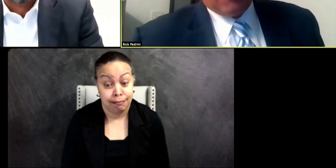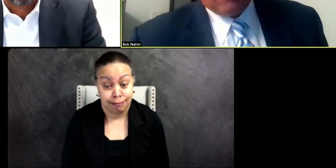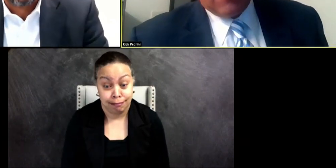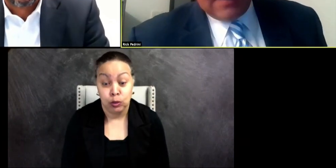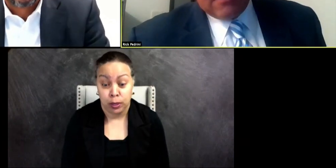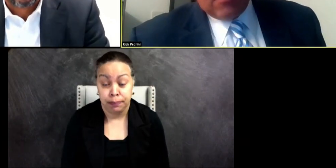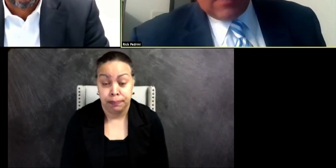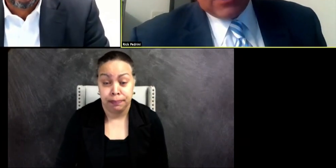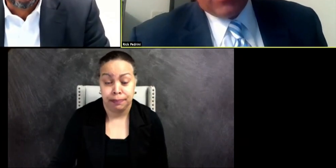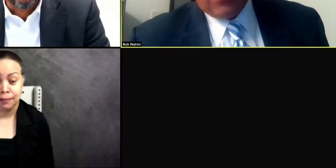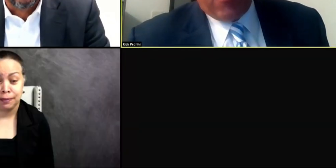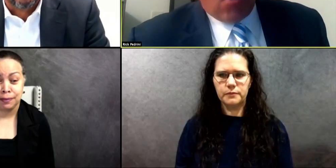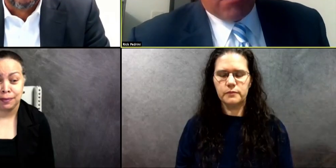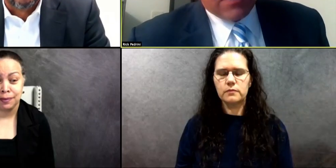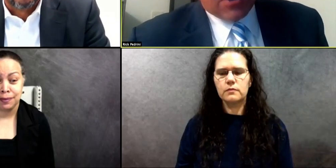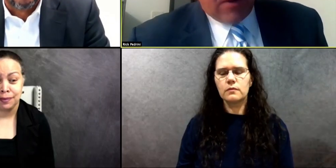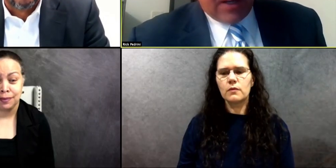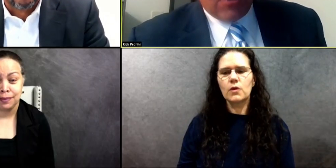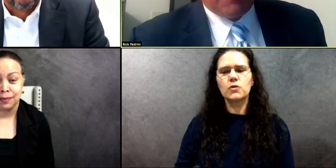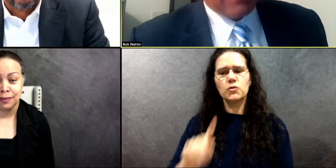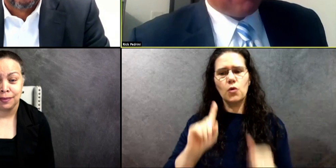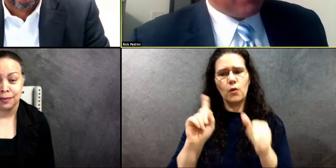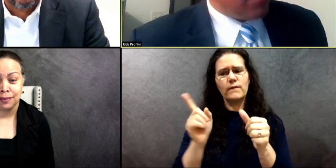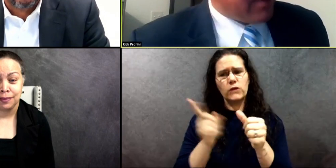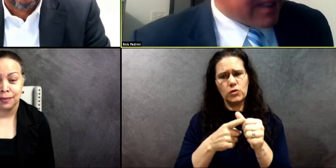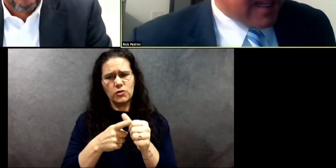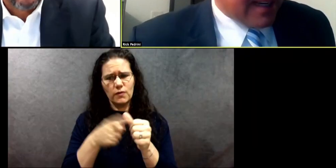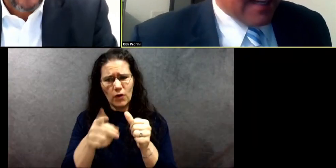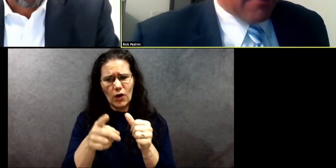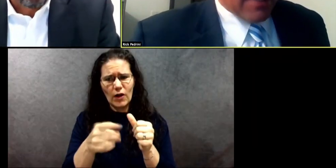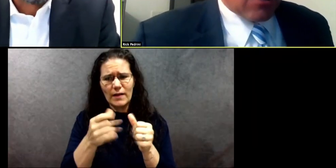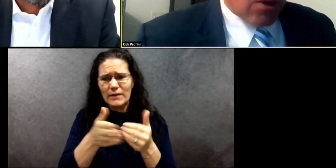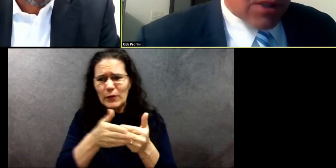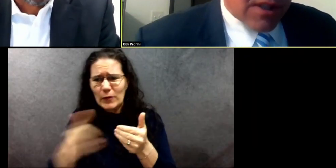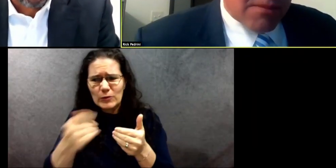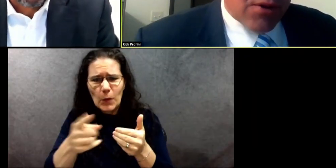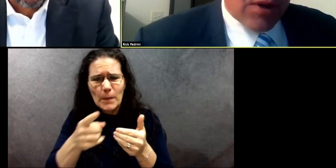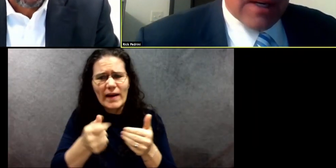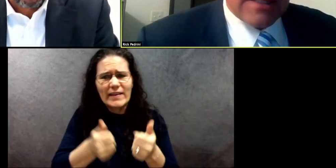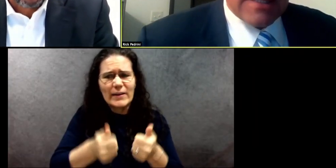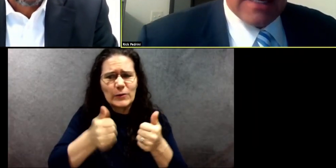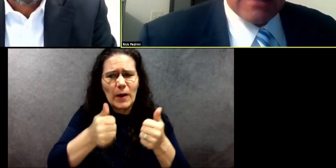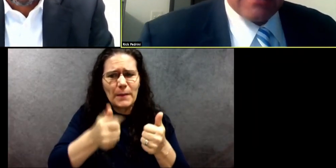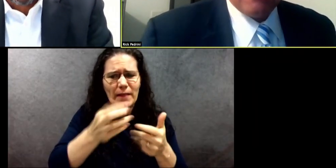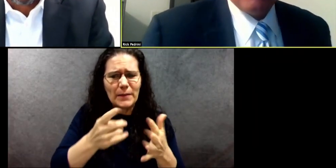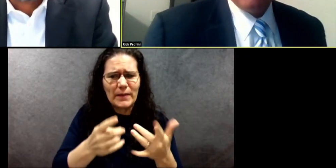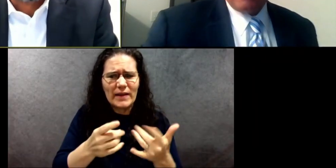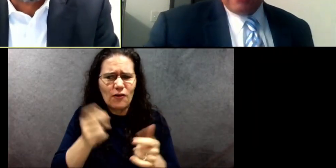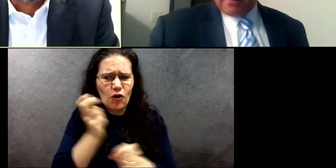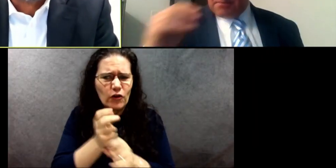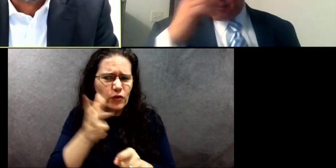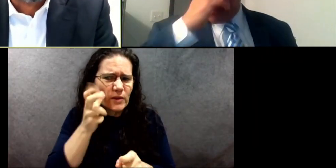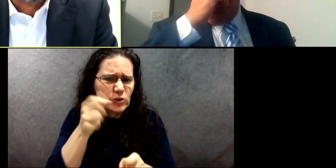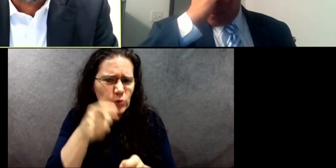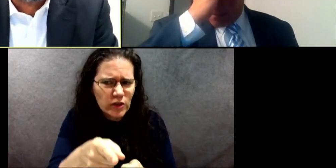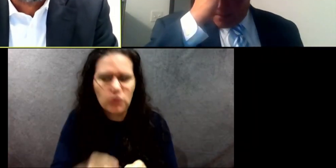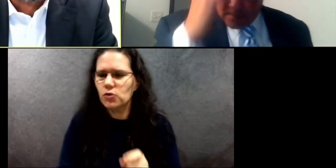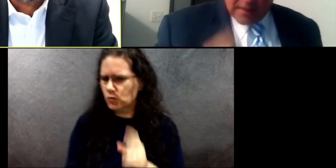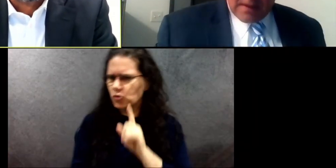First of all, as we go forward, Mr. Curry, can you speak up a little bit? Because I got to keep getting closer to the computer to understand you. Absolutely.